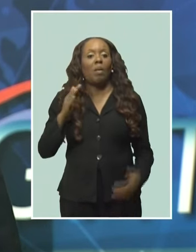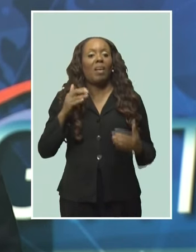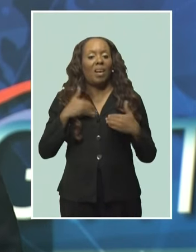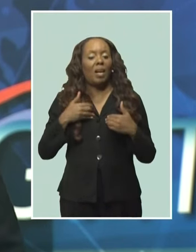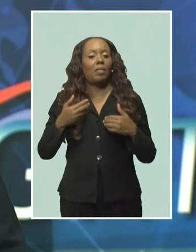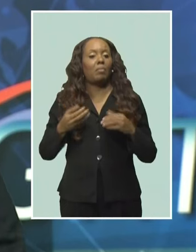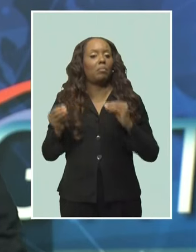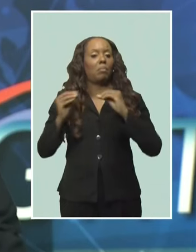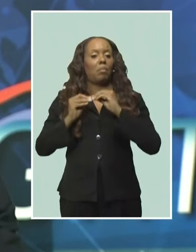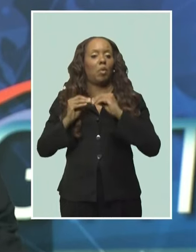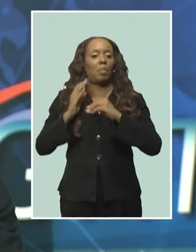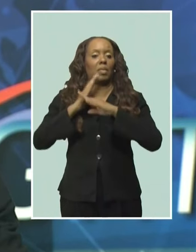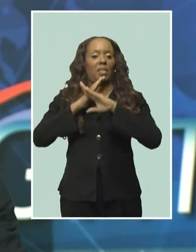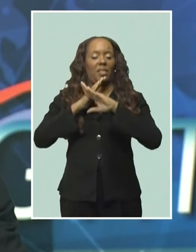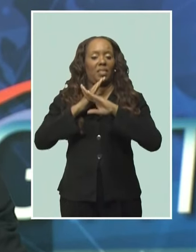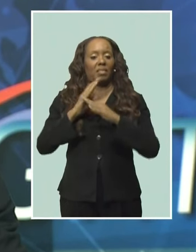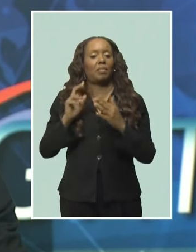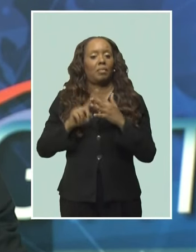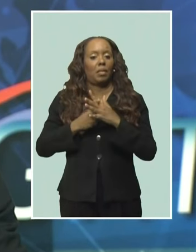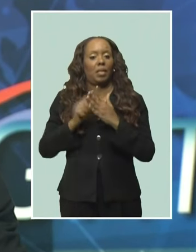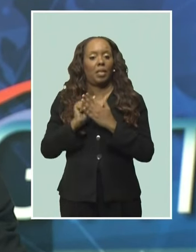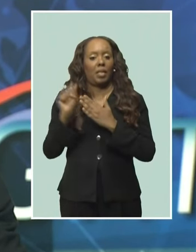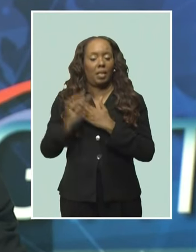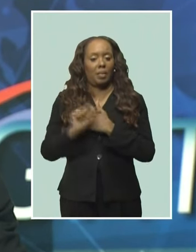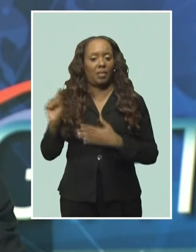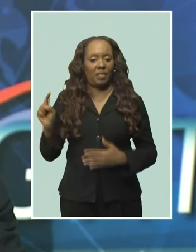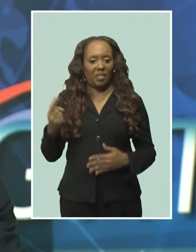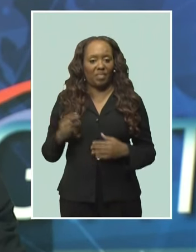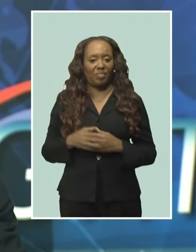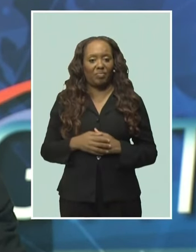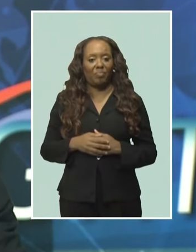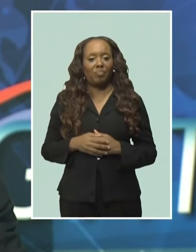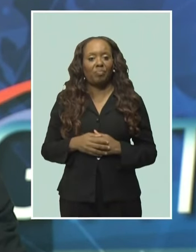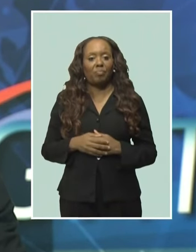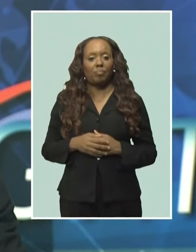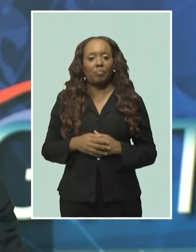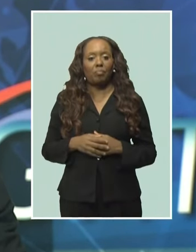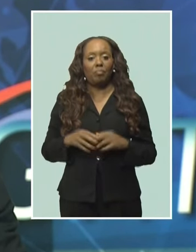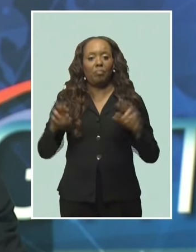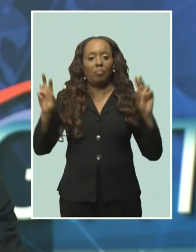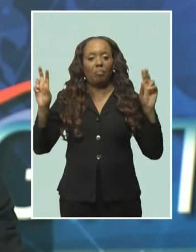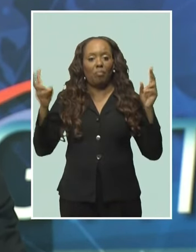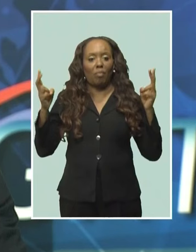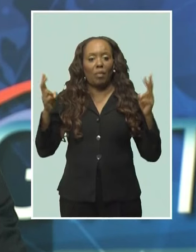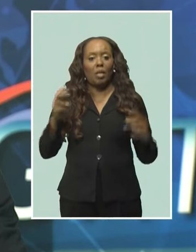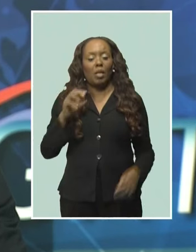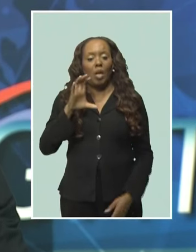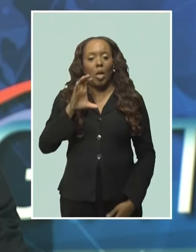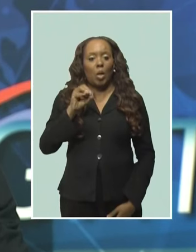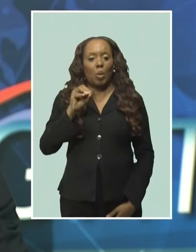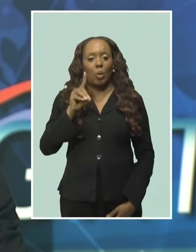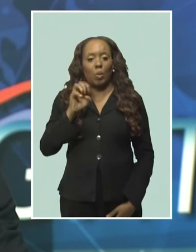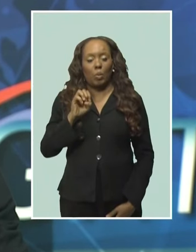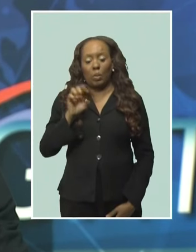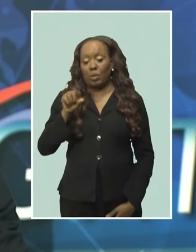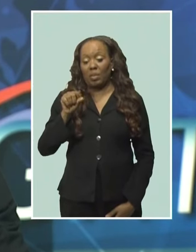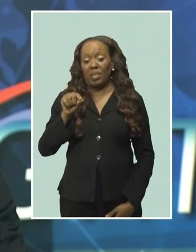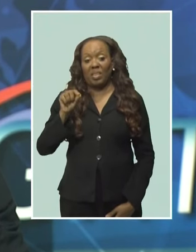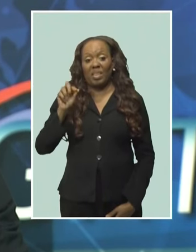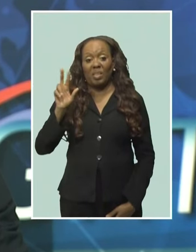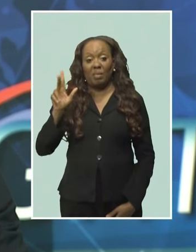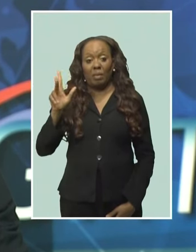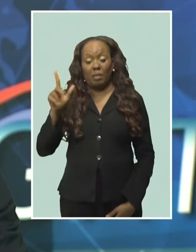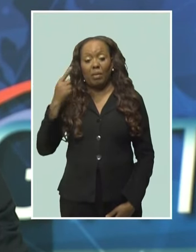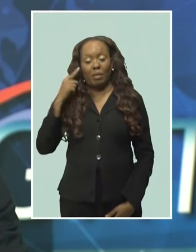That is when phase three of the Mobile Telecommunications Code 2023 will come into effect. Director of Consumer Protection